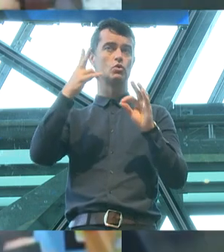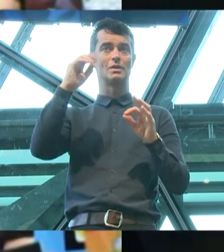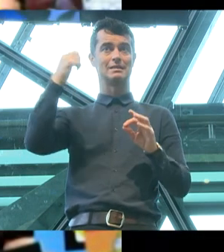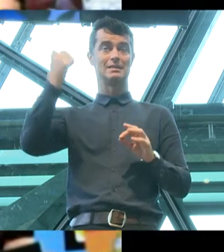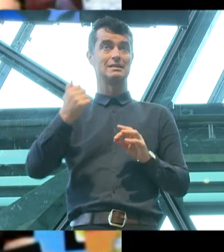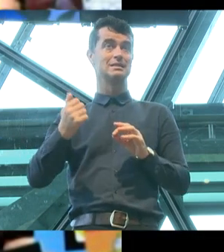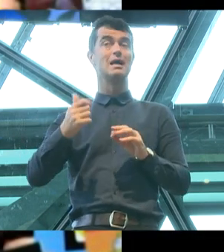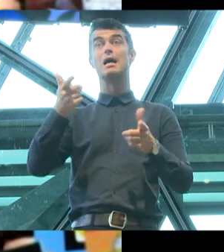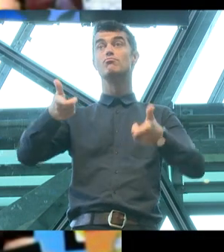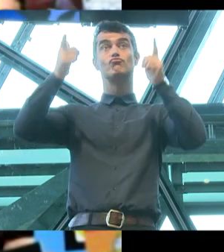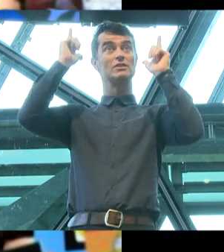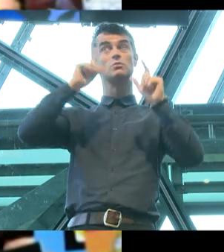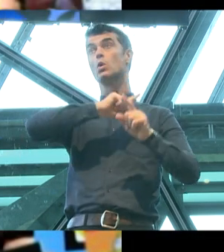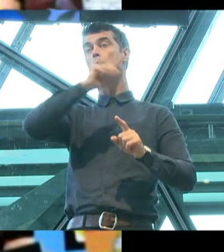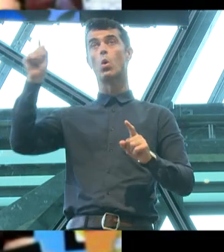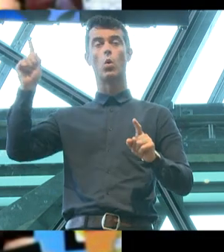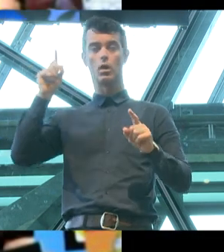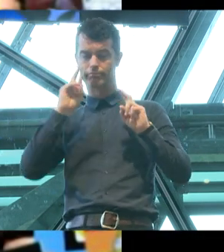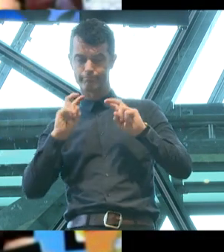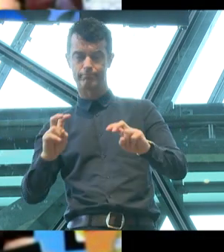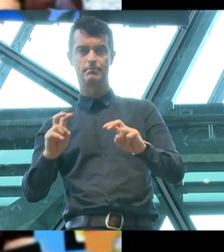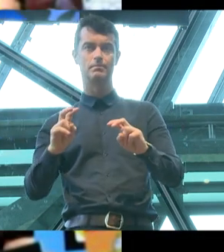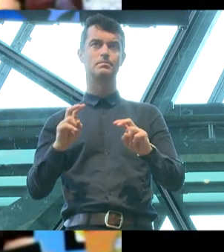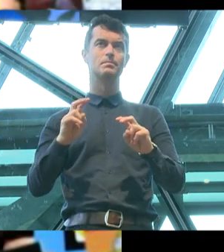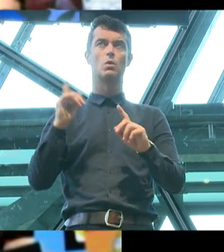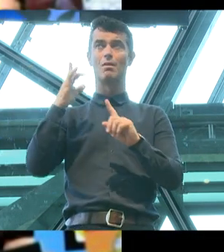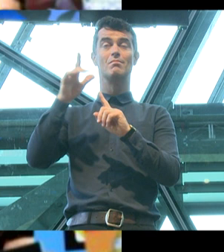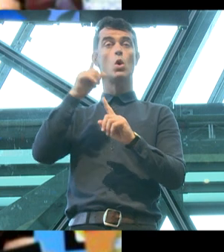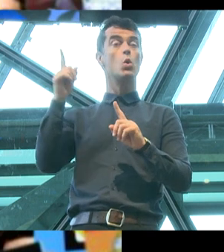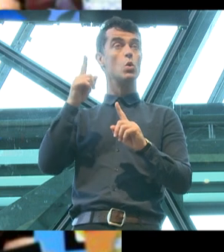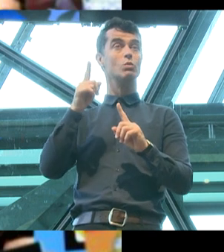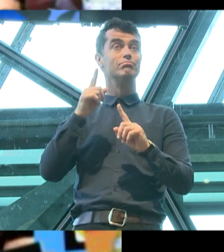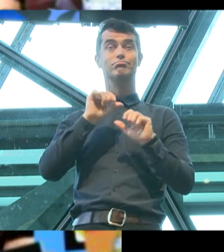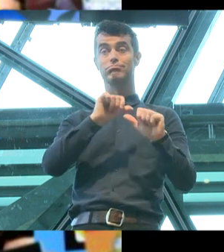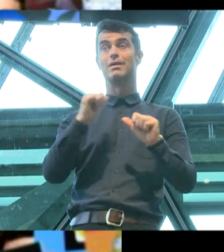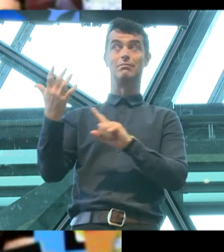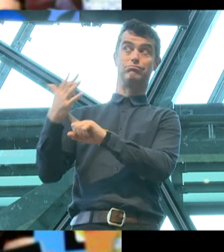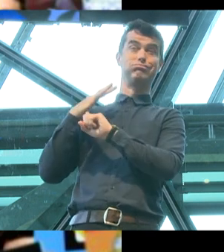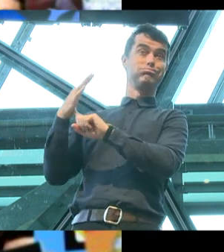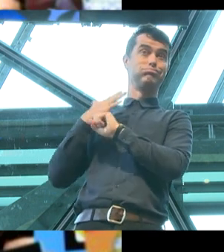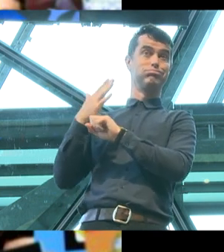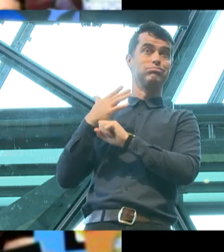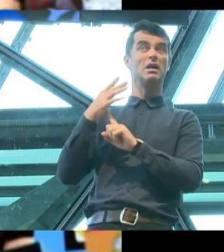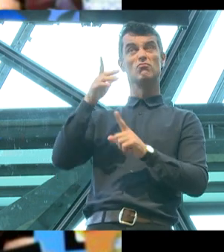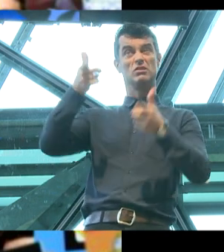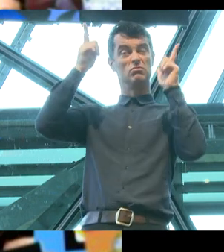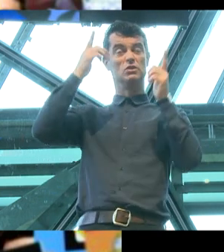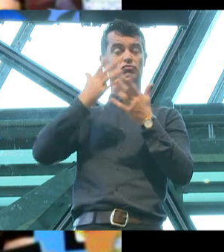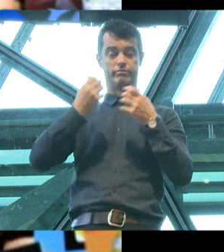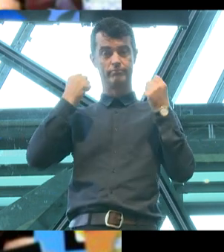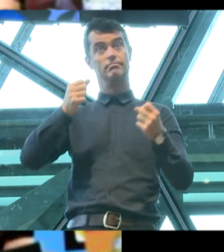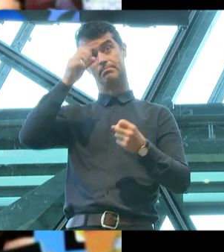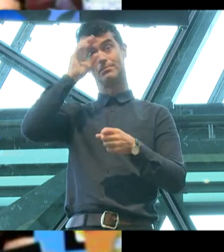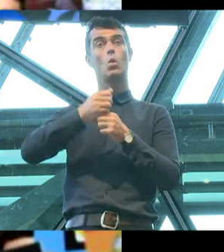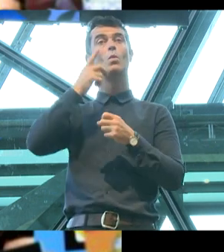across the country examined the evidence, faced pressure and abuse over safe schools and they held their nerve. When the